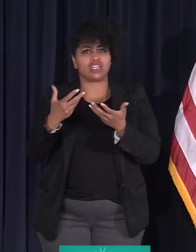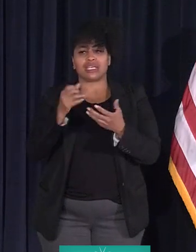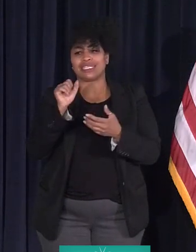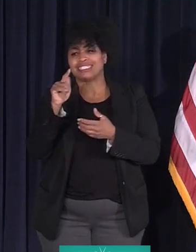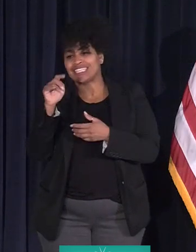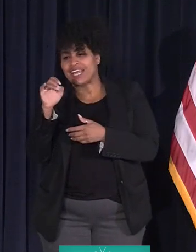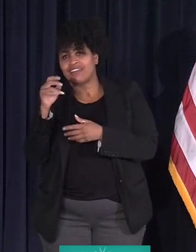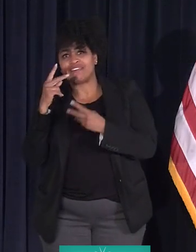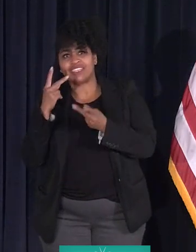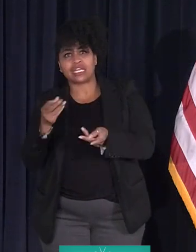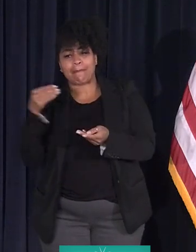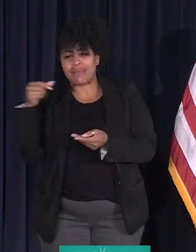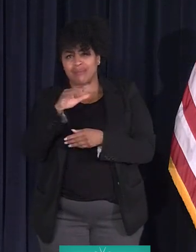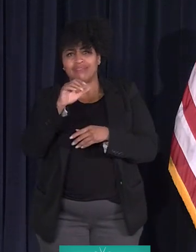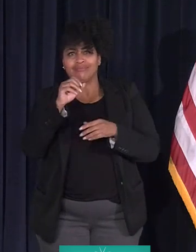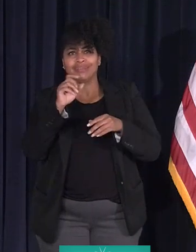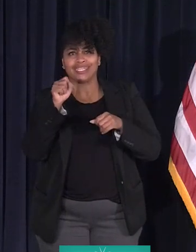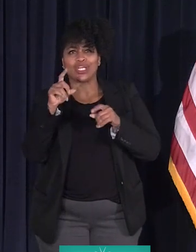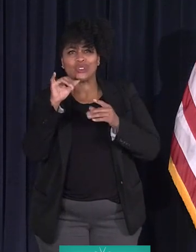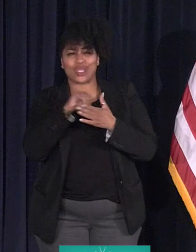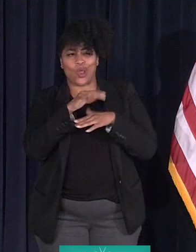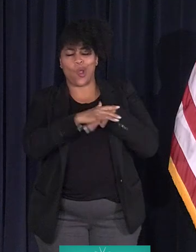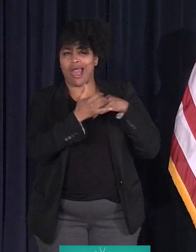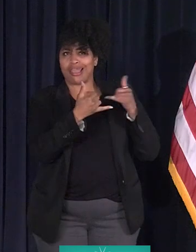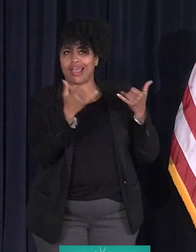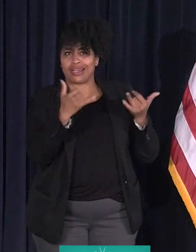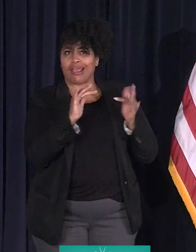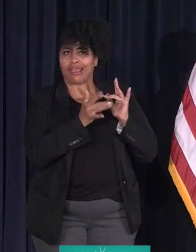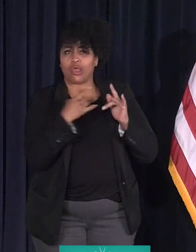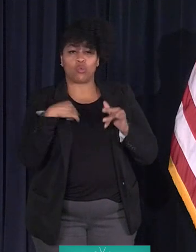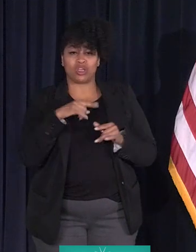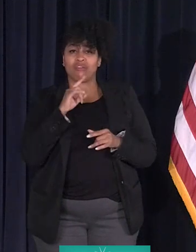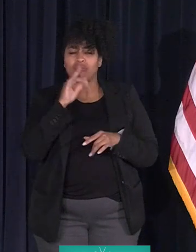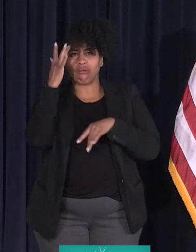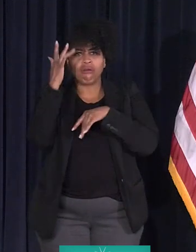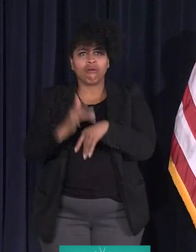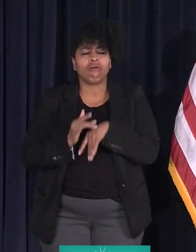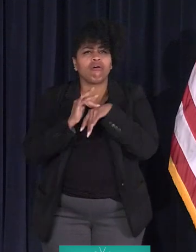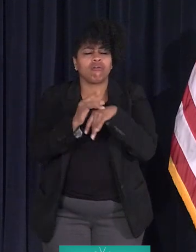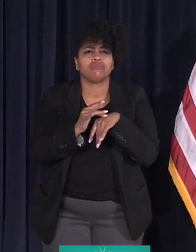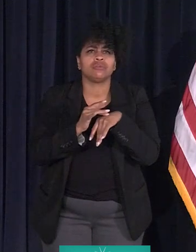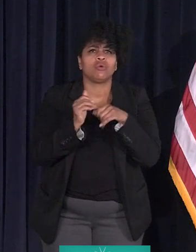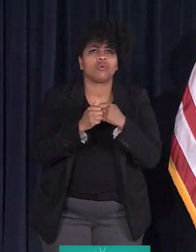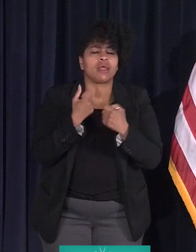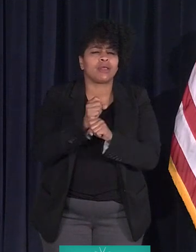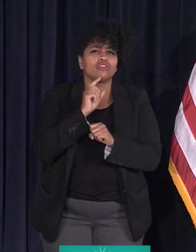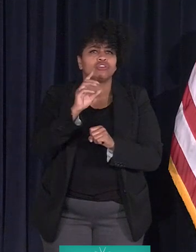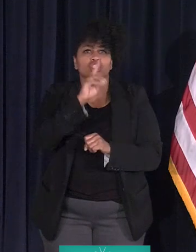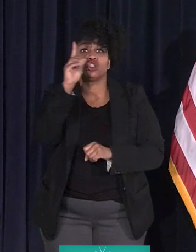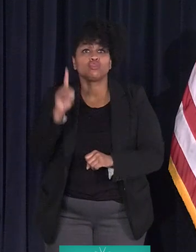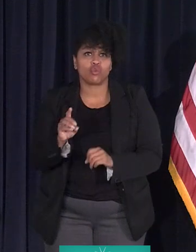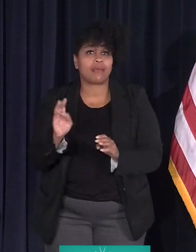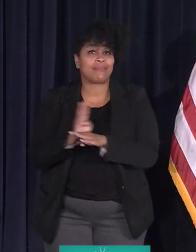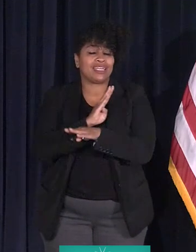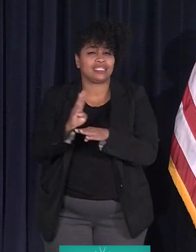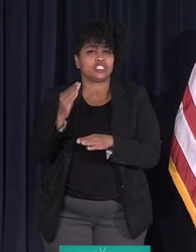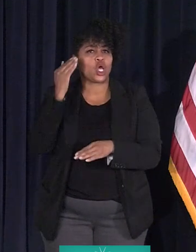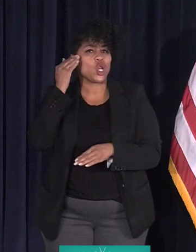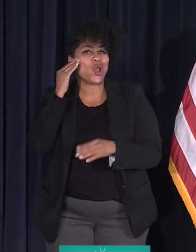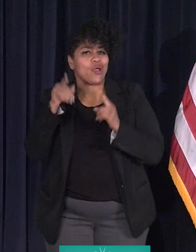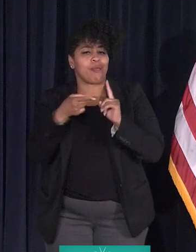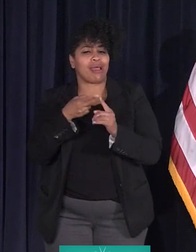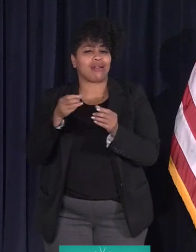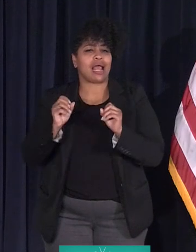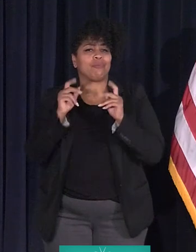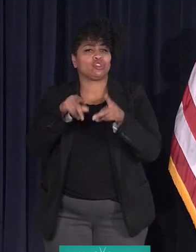visit to payment. We are absolutely obsessed with making sure Detroit businesses know about opportunities for contracts